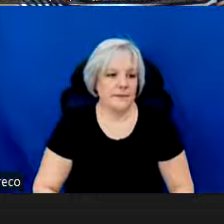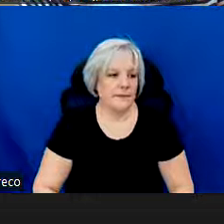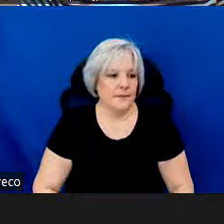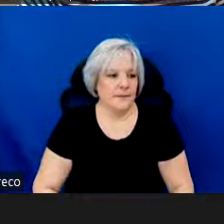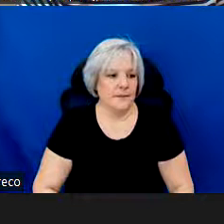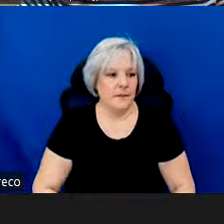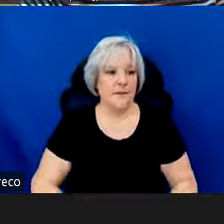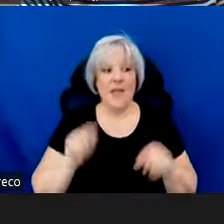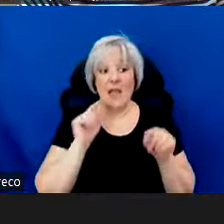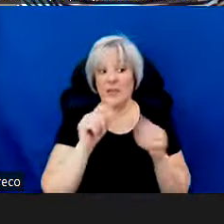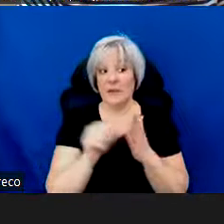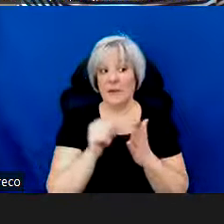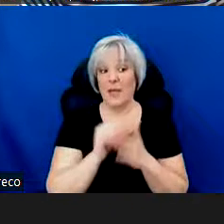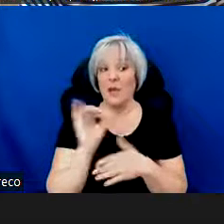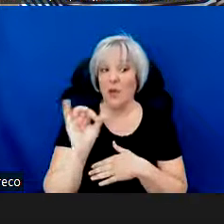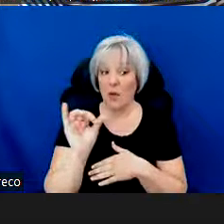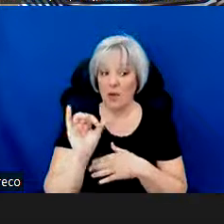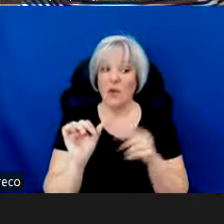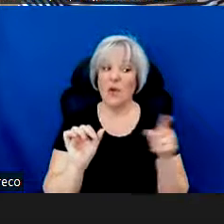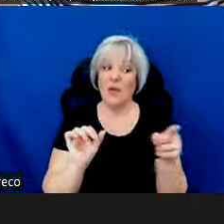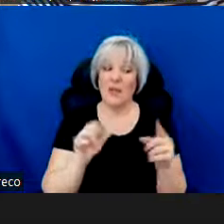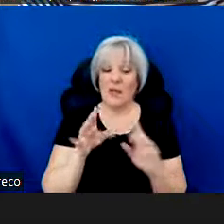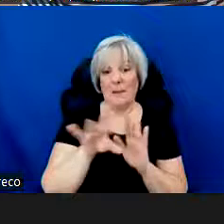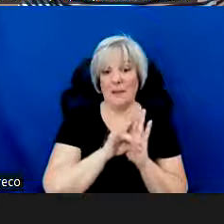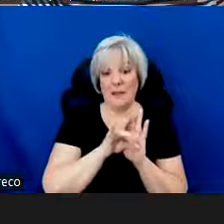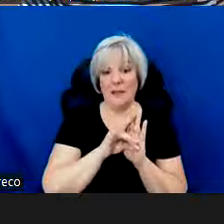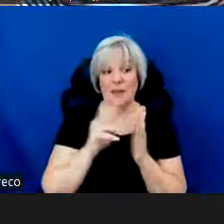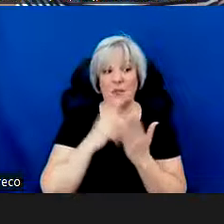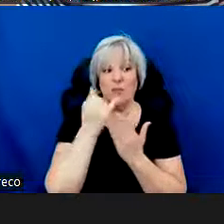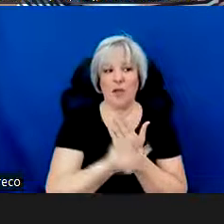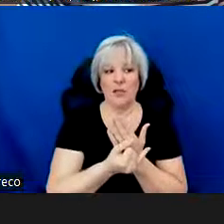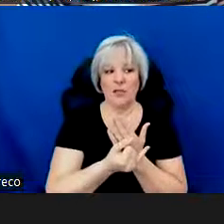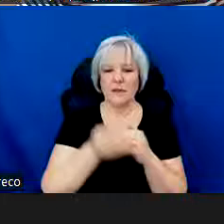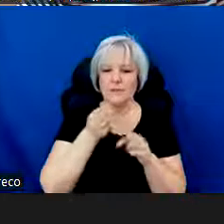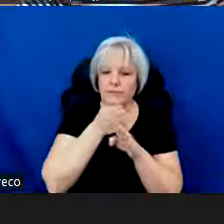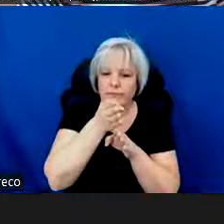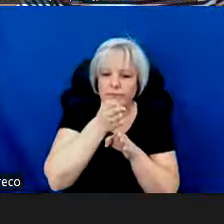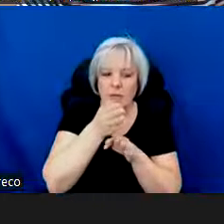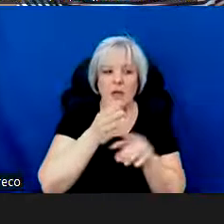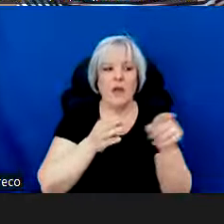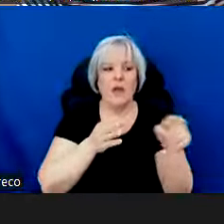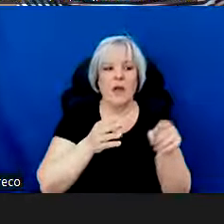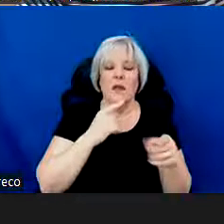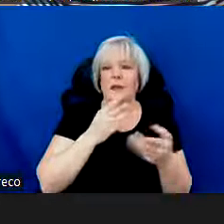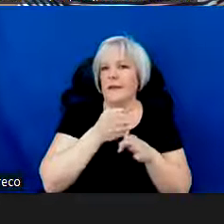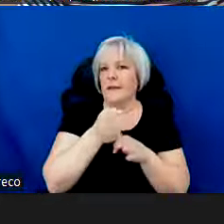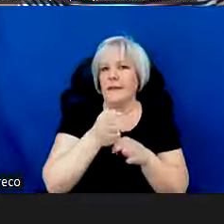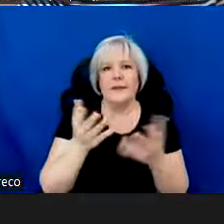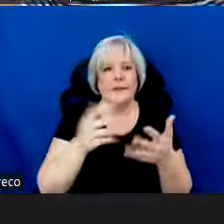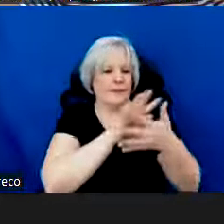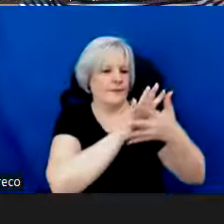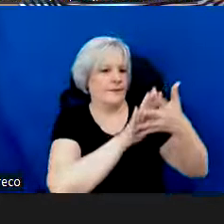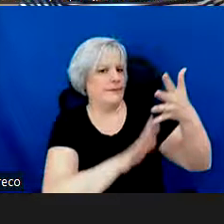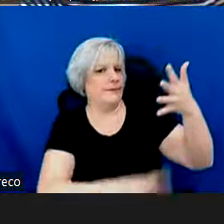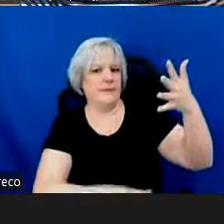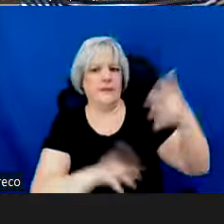On this page, you'll also need to select a project discipline. These disciplines come from a list from